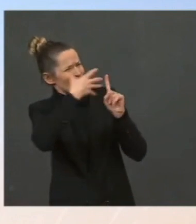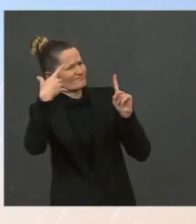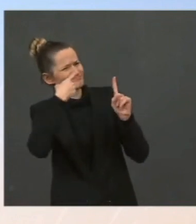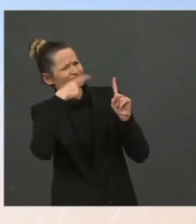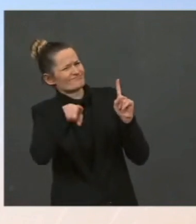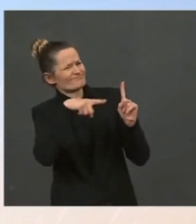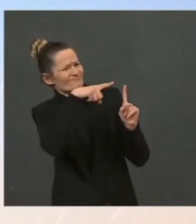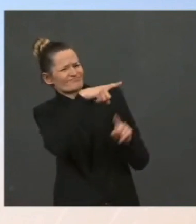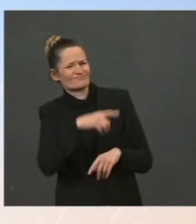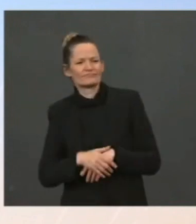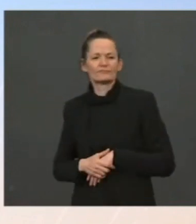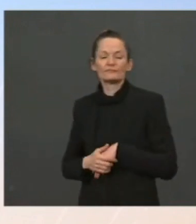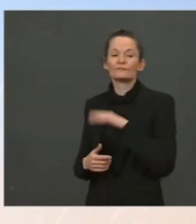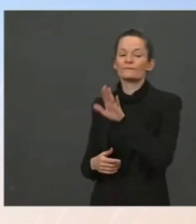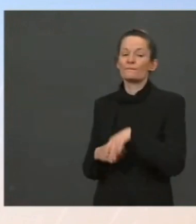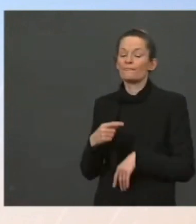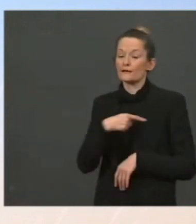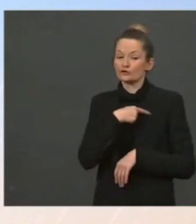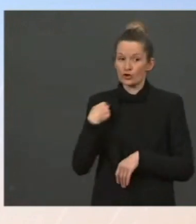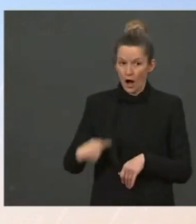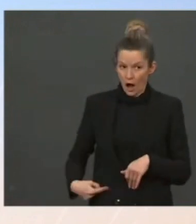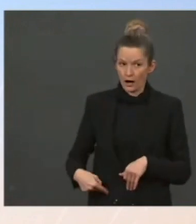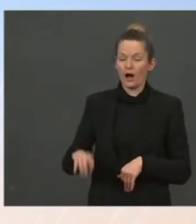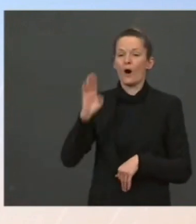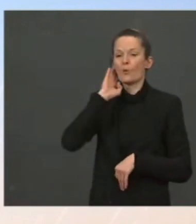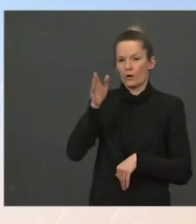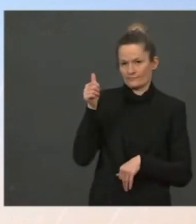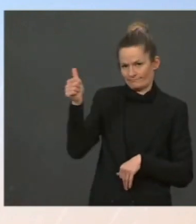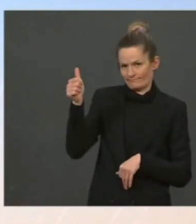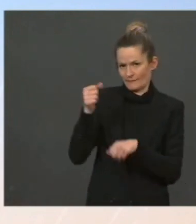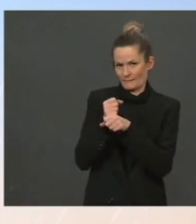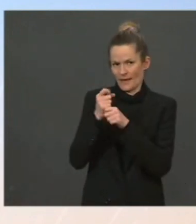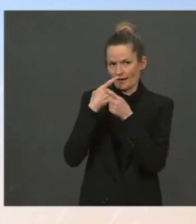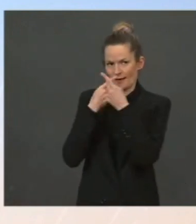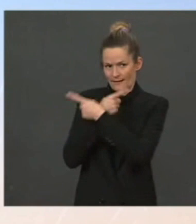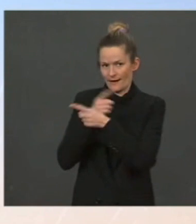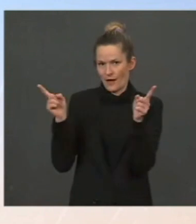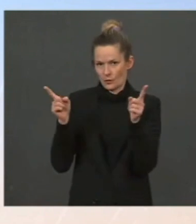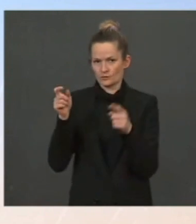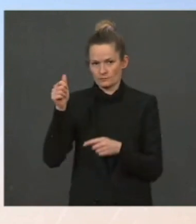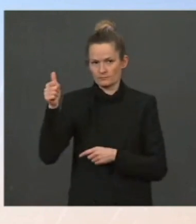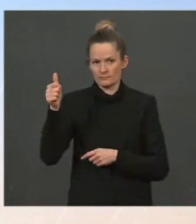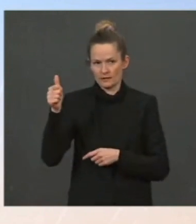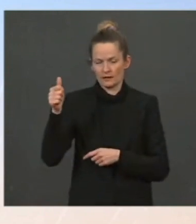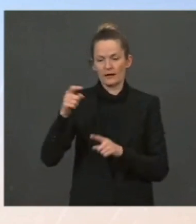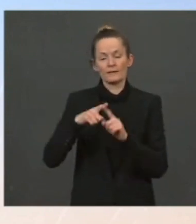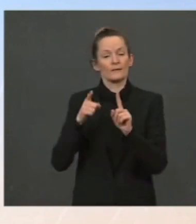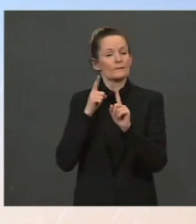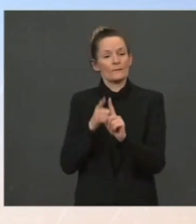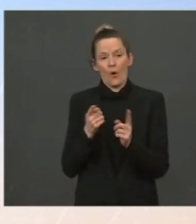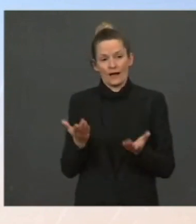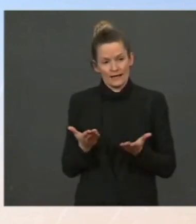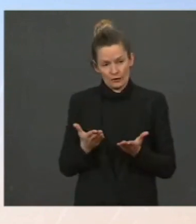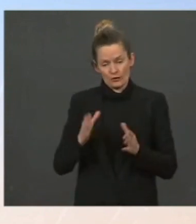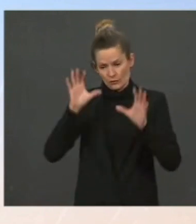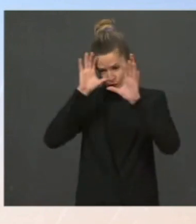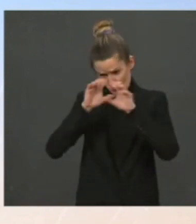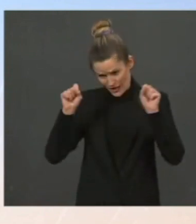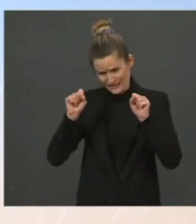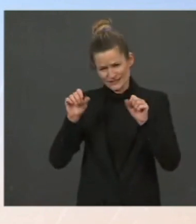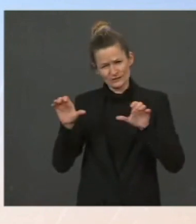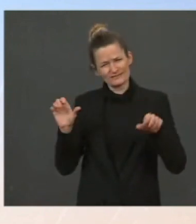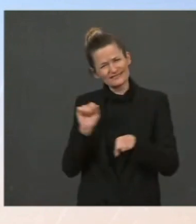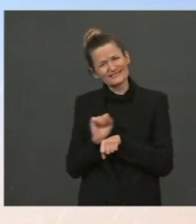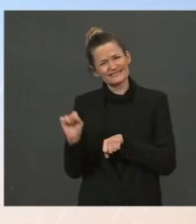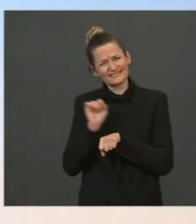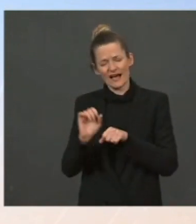mean, China will make its own announcement. But I think the point is that the president has been doing everything he can to affect the